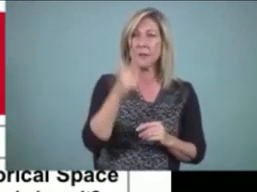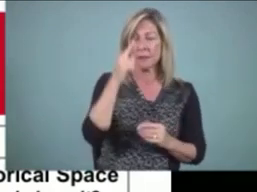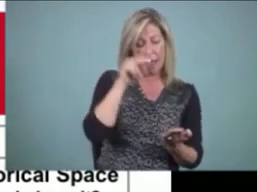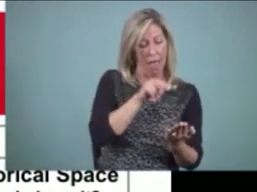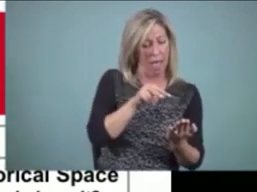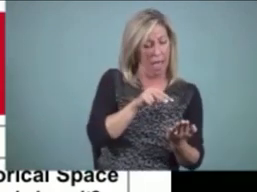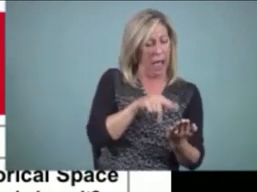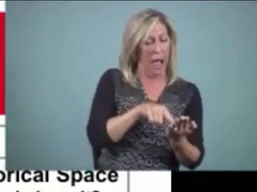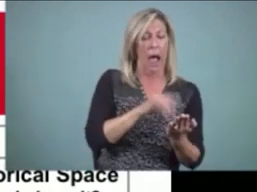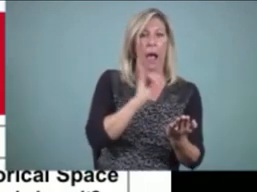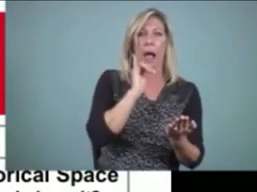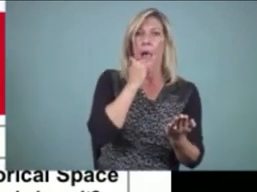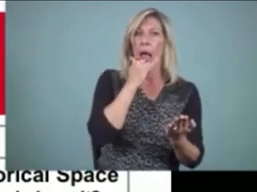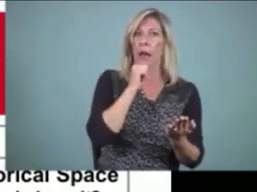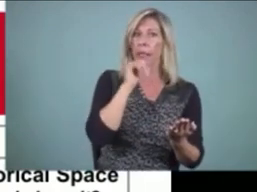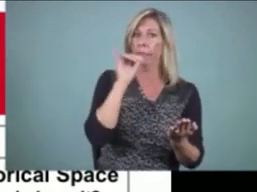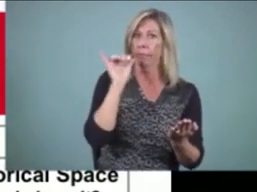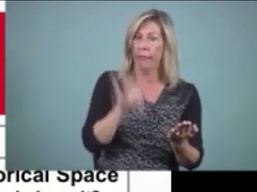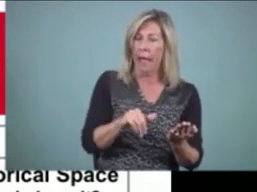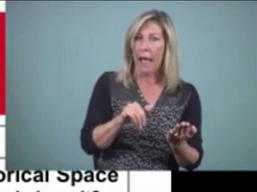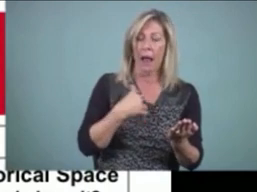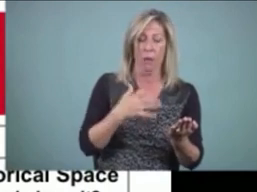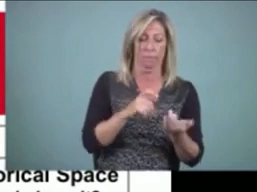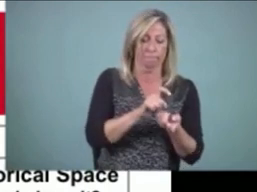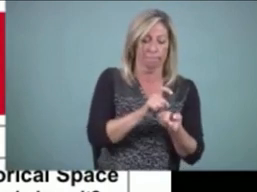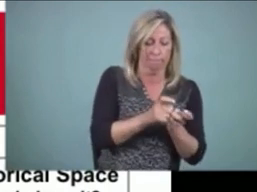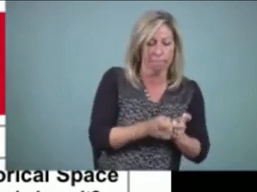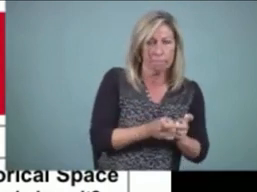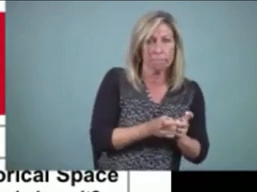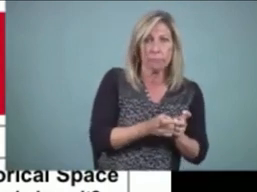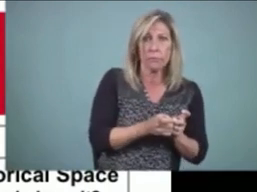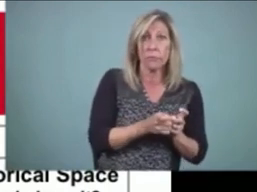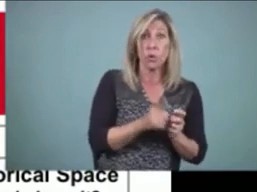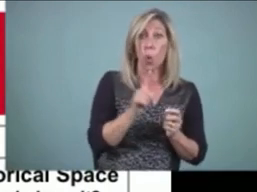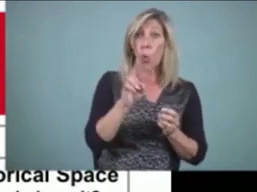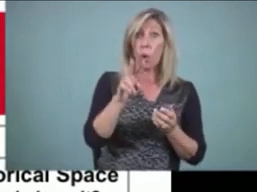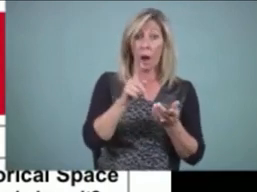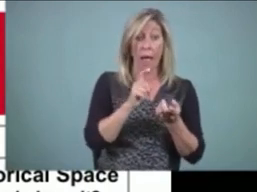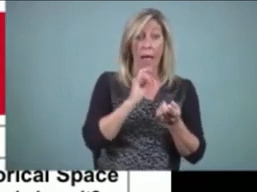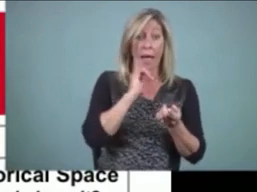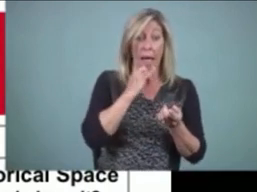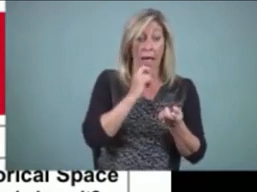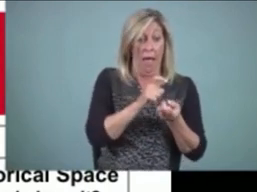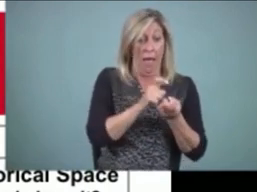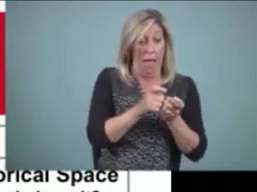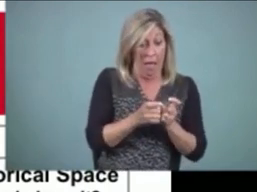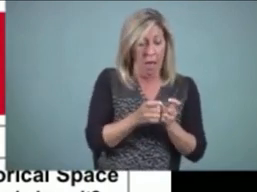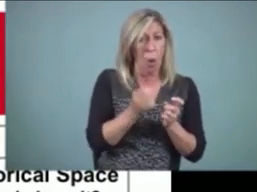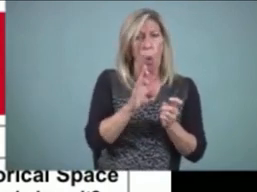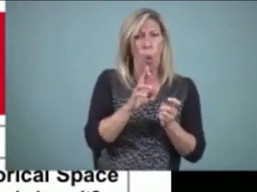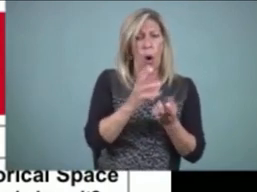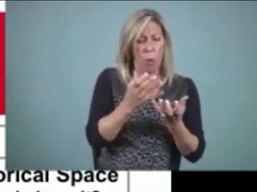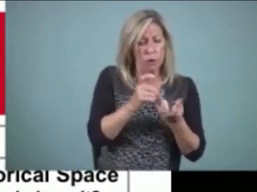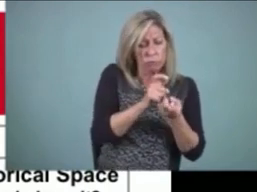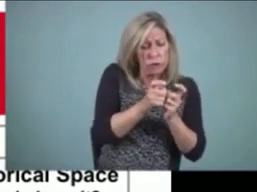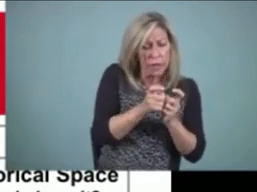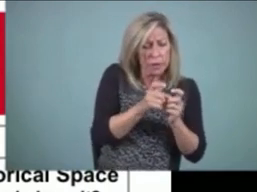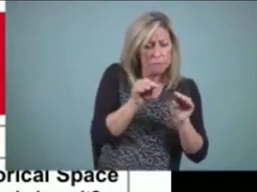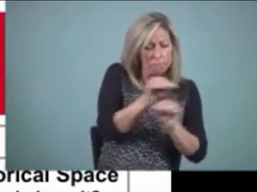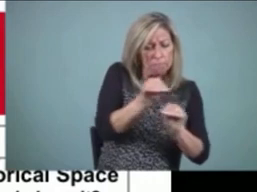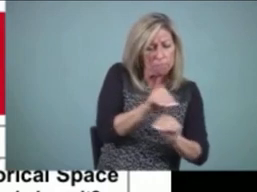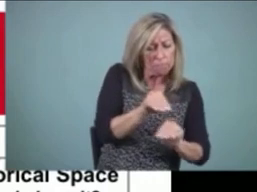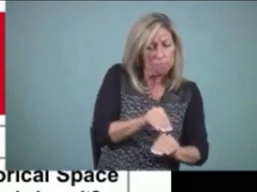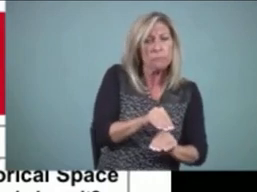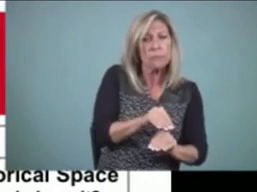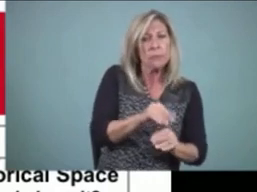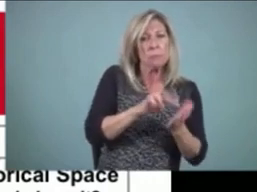I intended to say. And that next step, that going back from the rhetorical space back to the